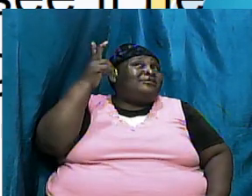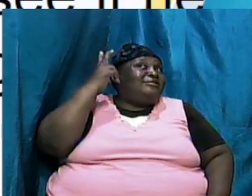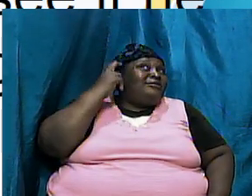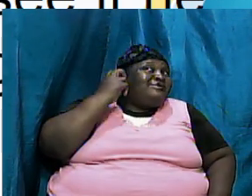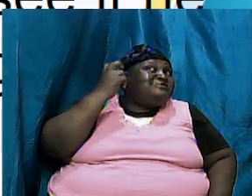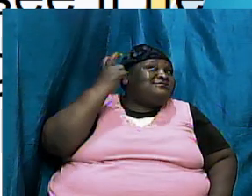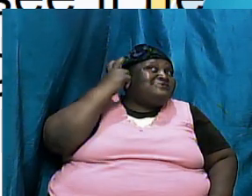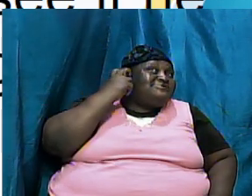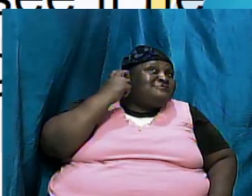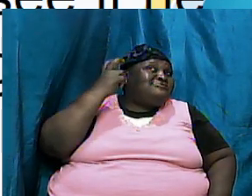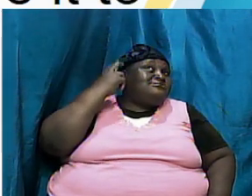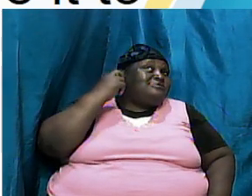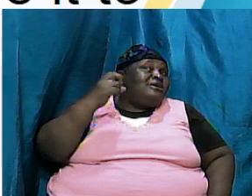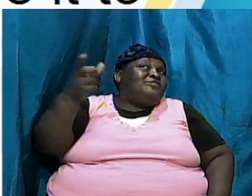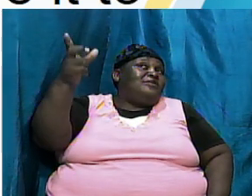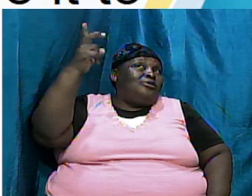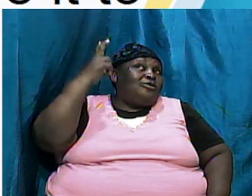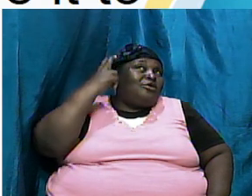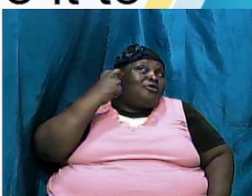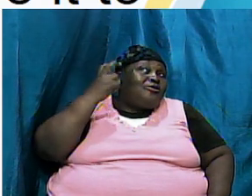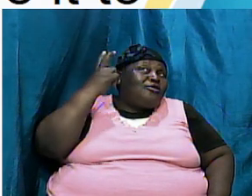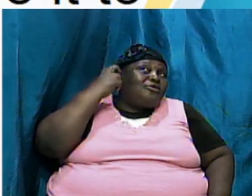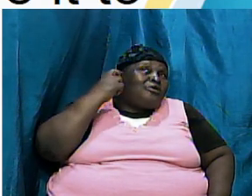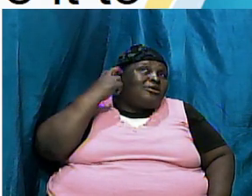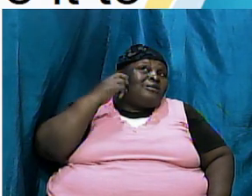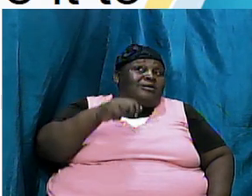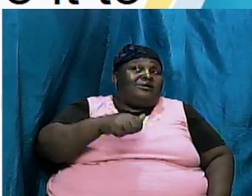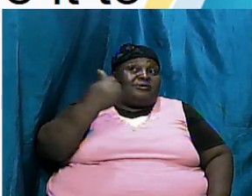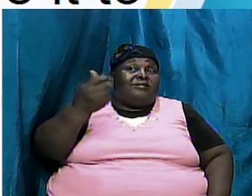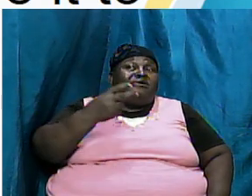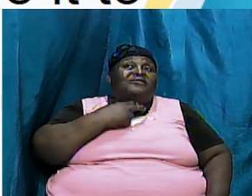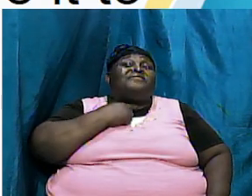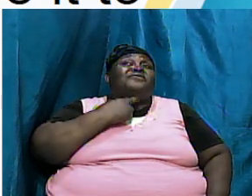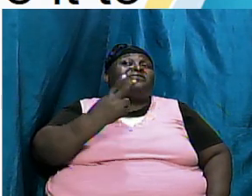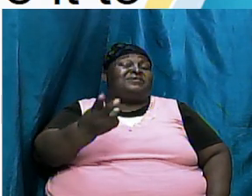they heard another voice